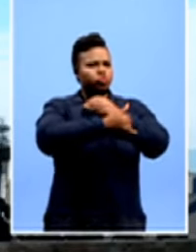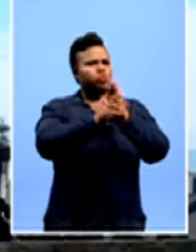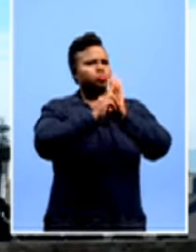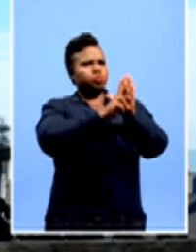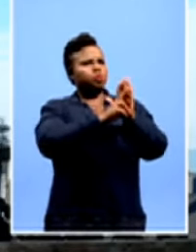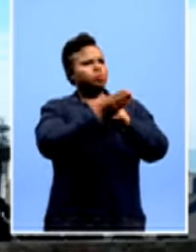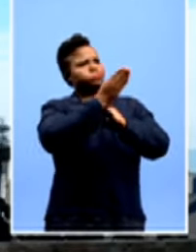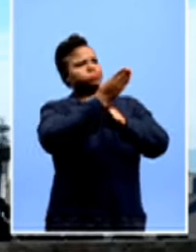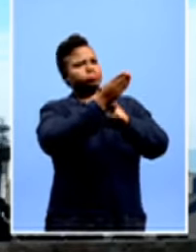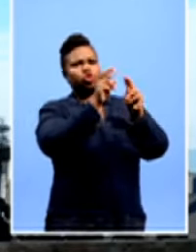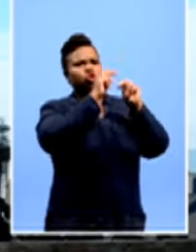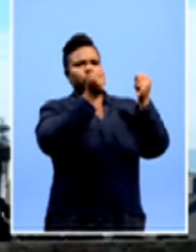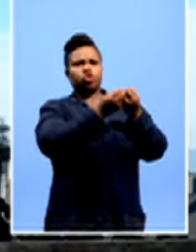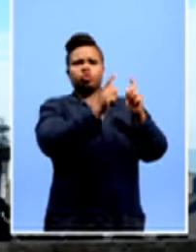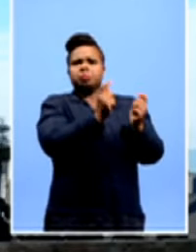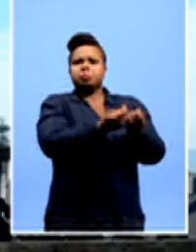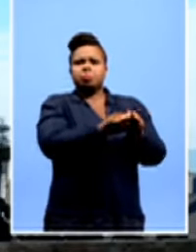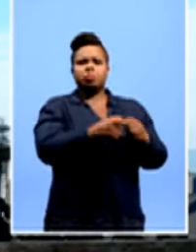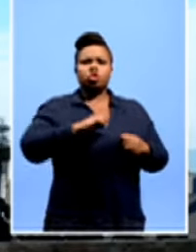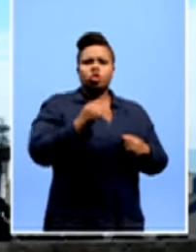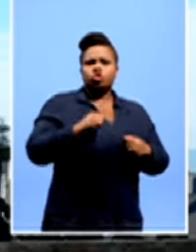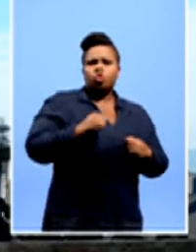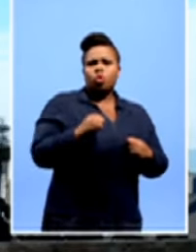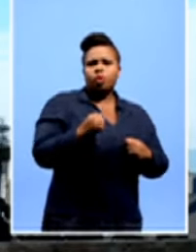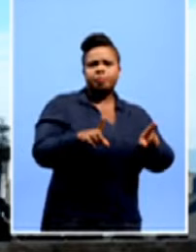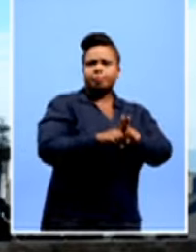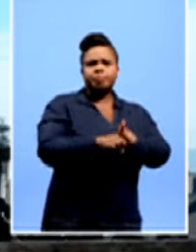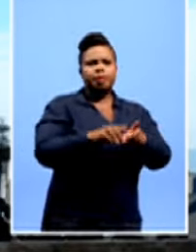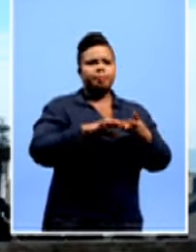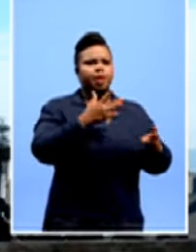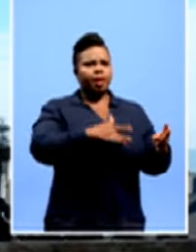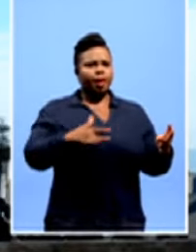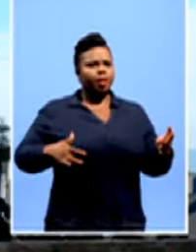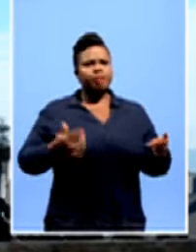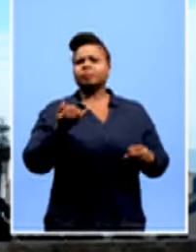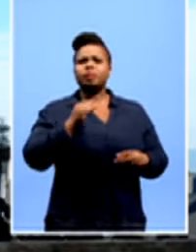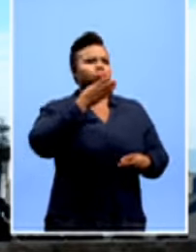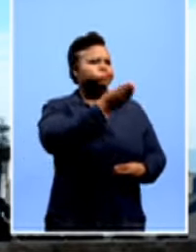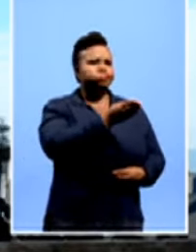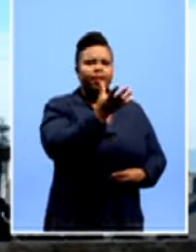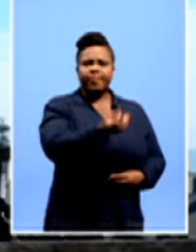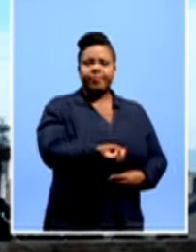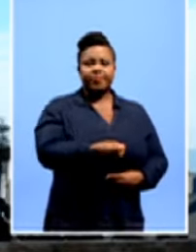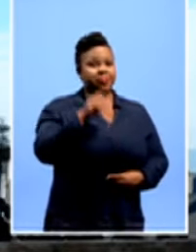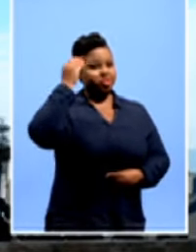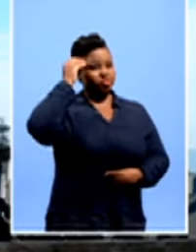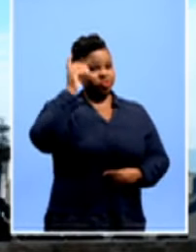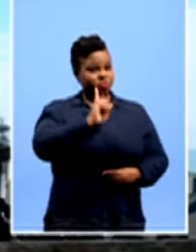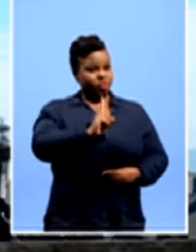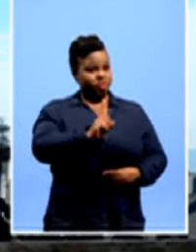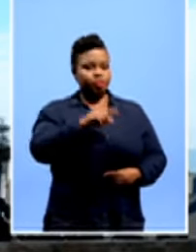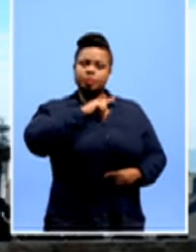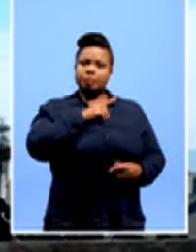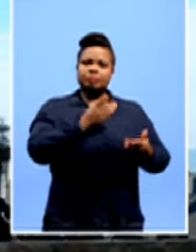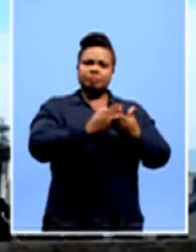the French team, national team. In Scotland, you get the same. In Ireland, you get these guys. The interesting part of it,